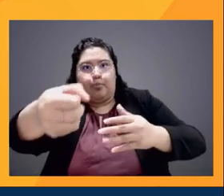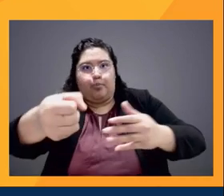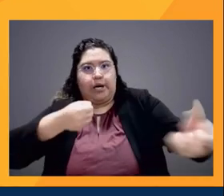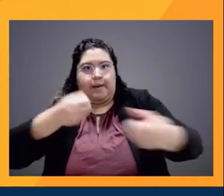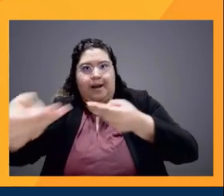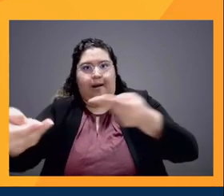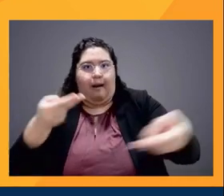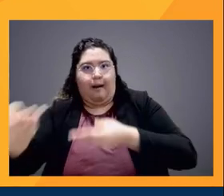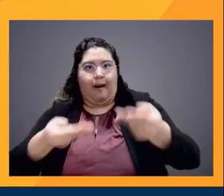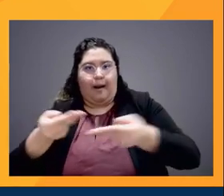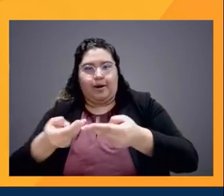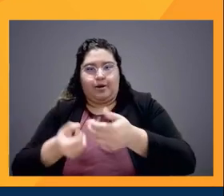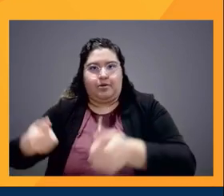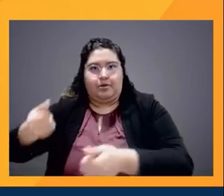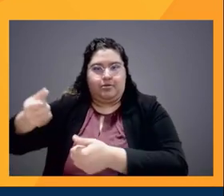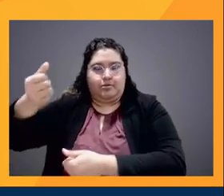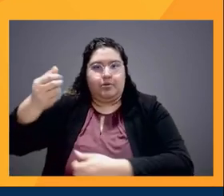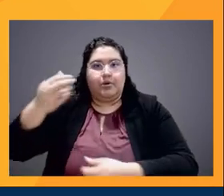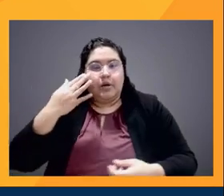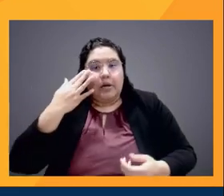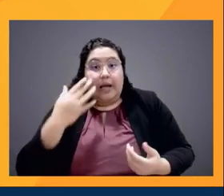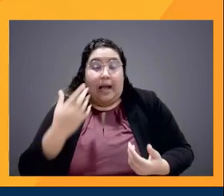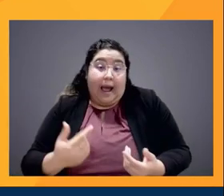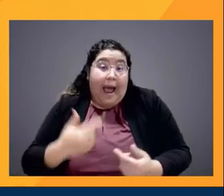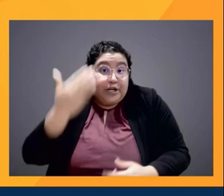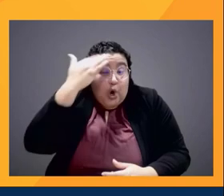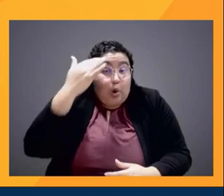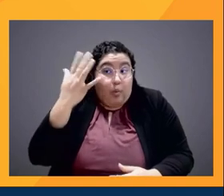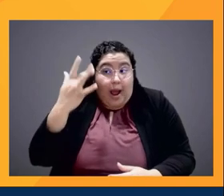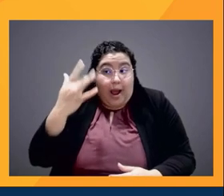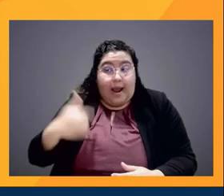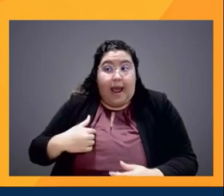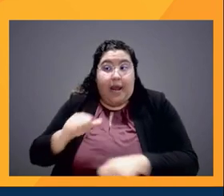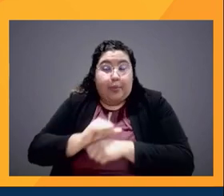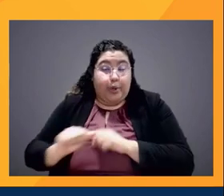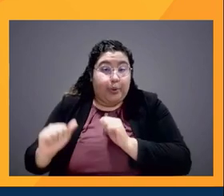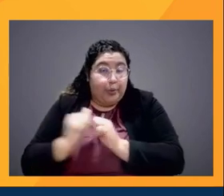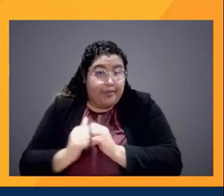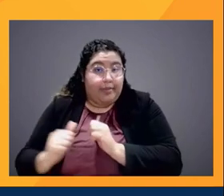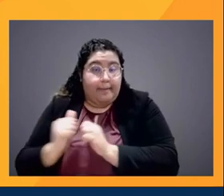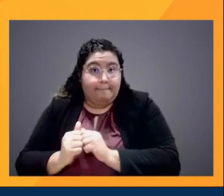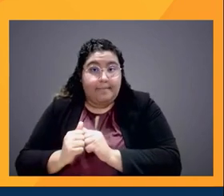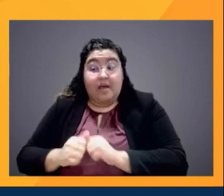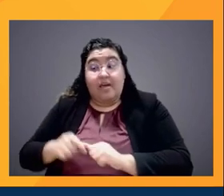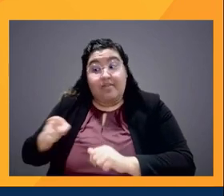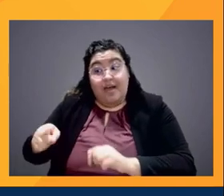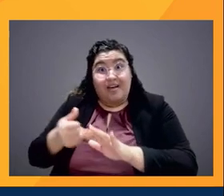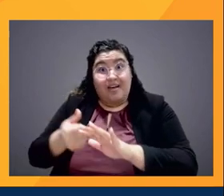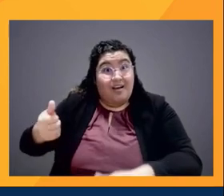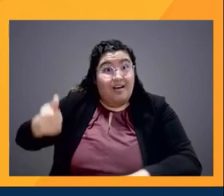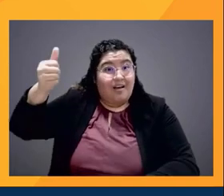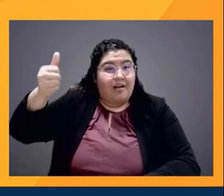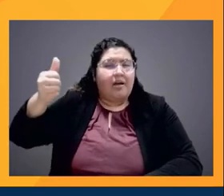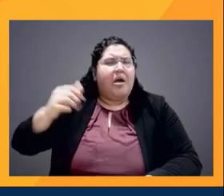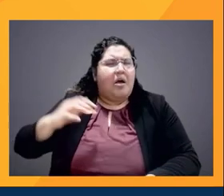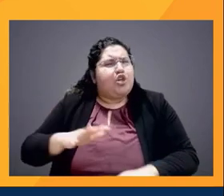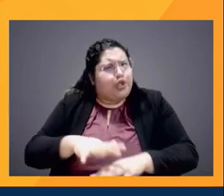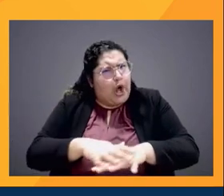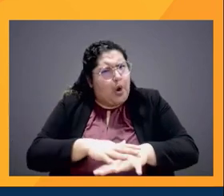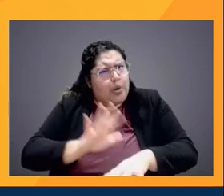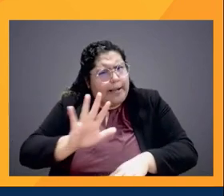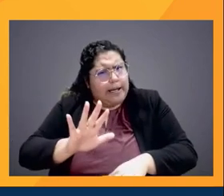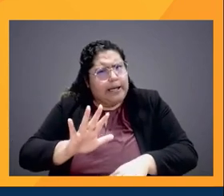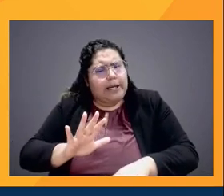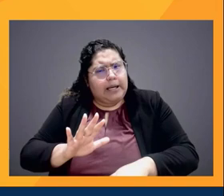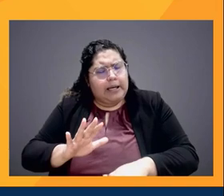I work closely with them. Now, are they getting to those higher levels? It is a gradual process, but it is happening. And as you see